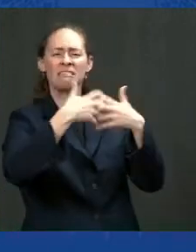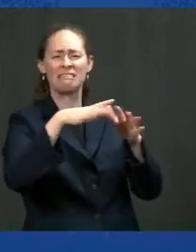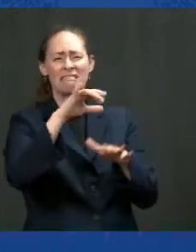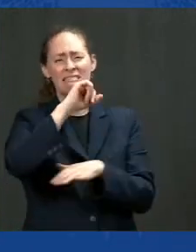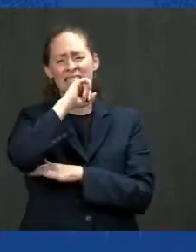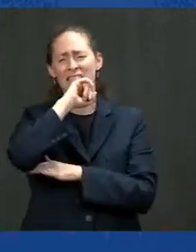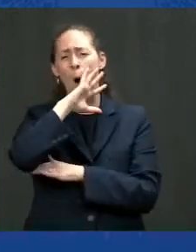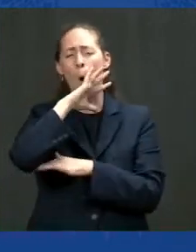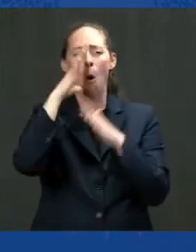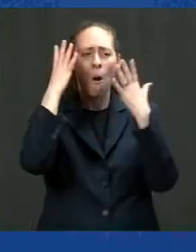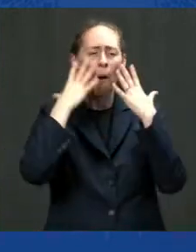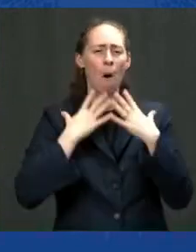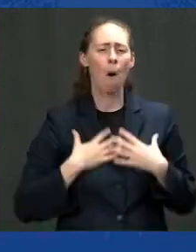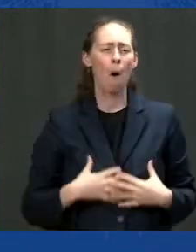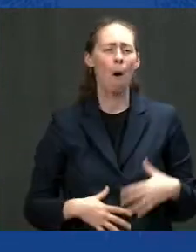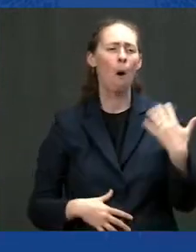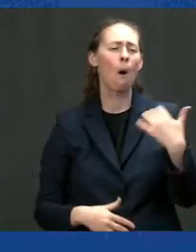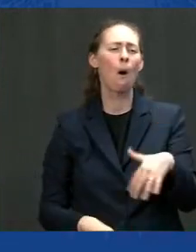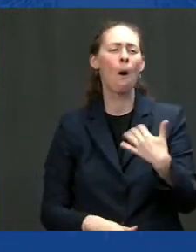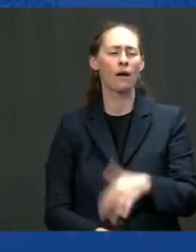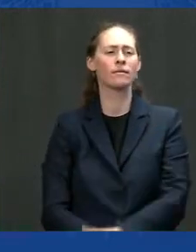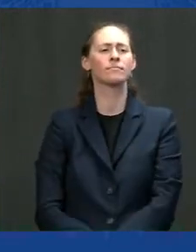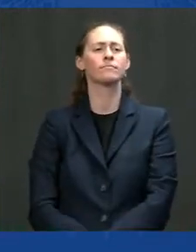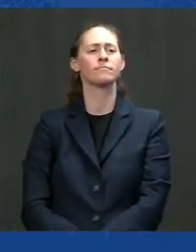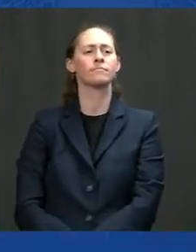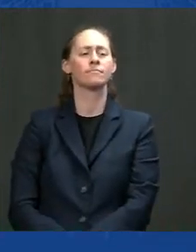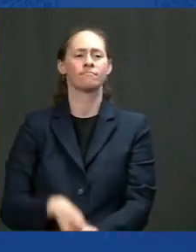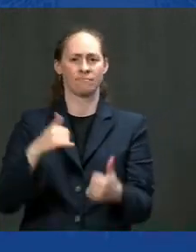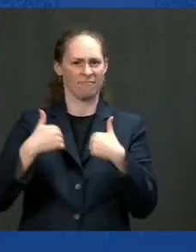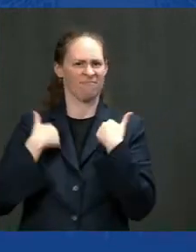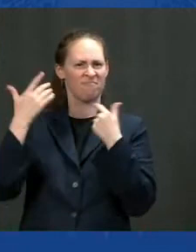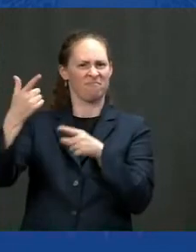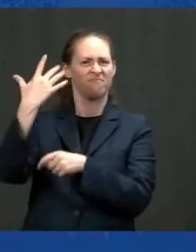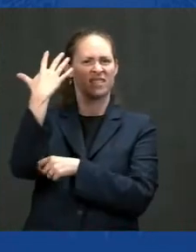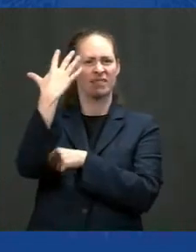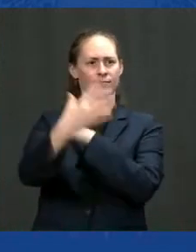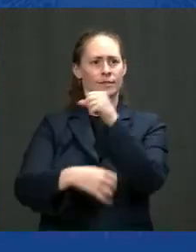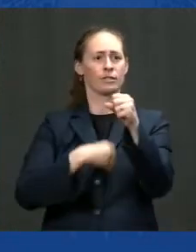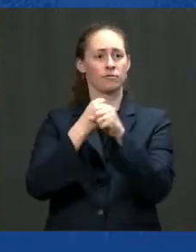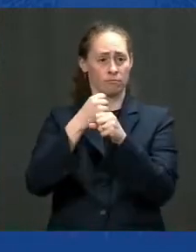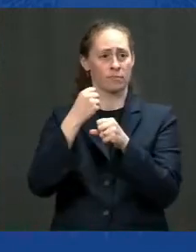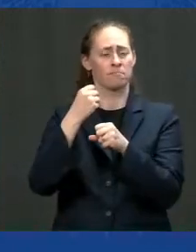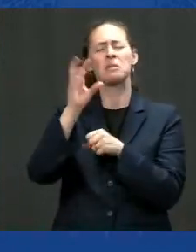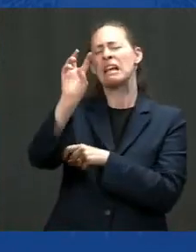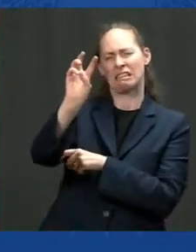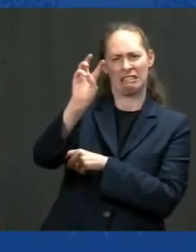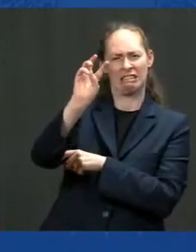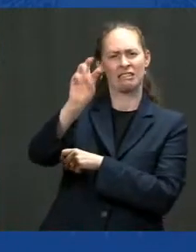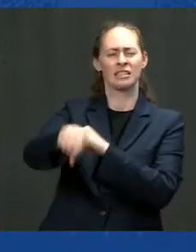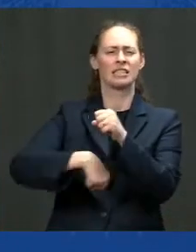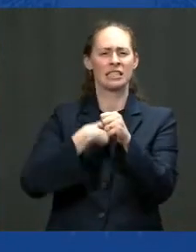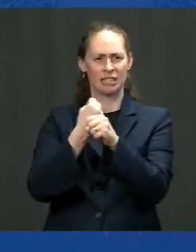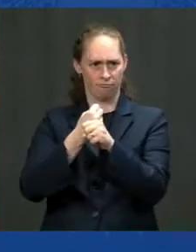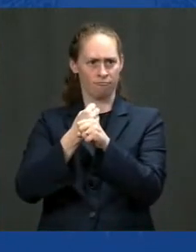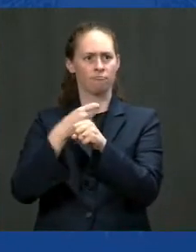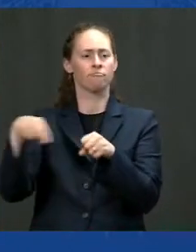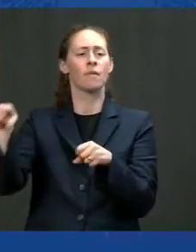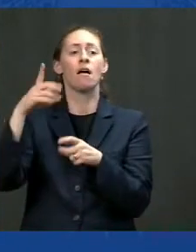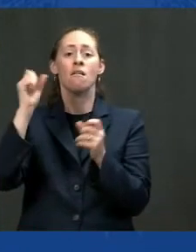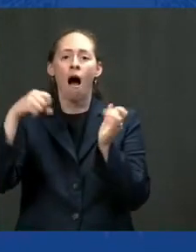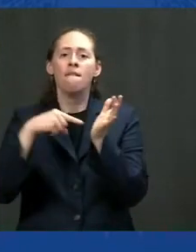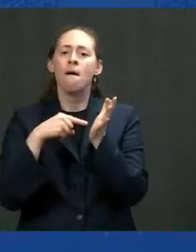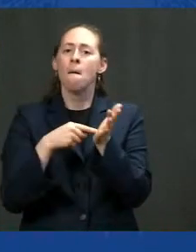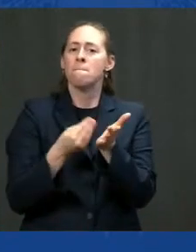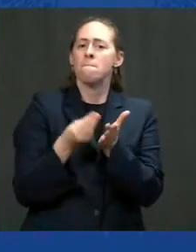place after five years we could afford to buy a small house actually six years my dad used to say remember